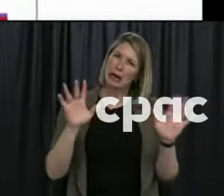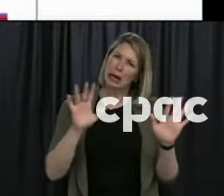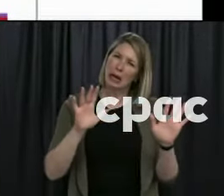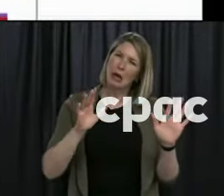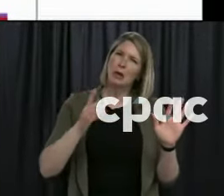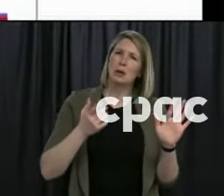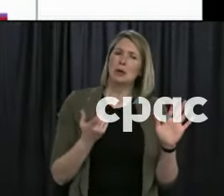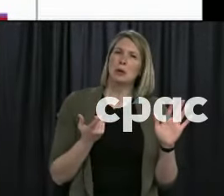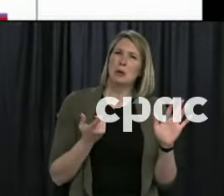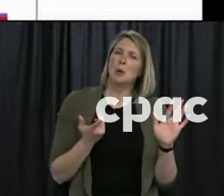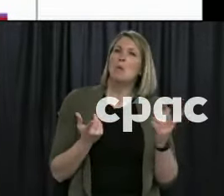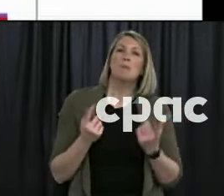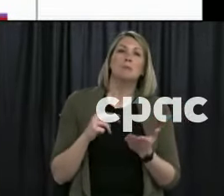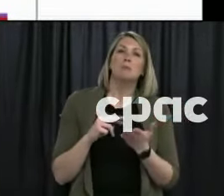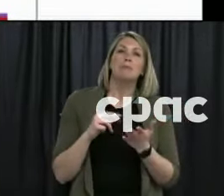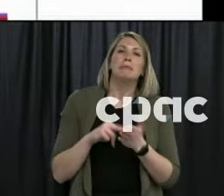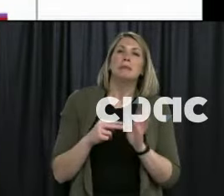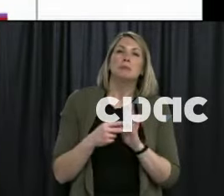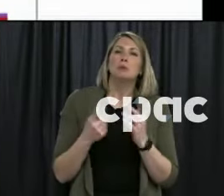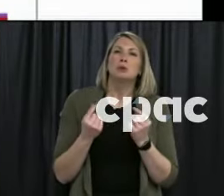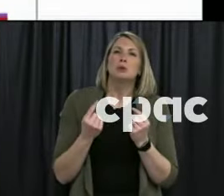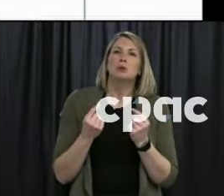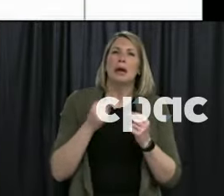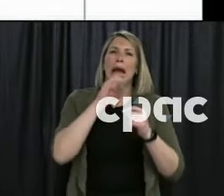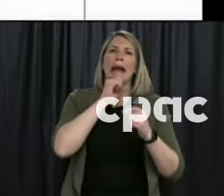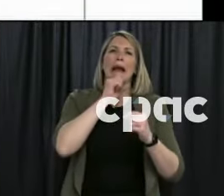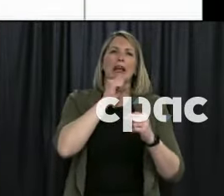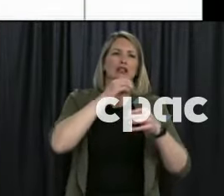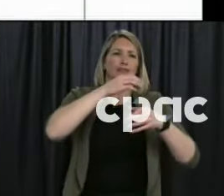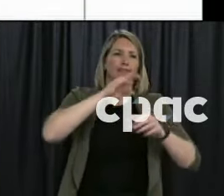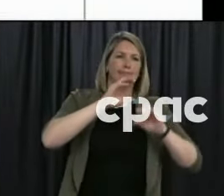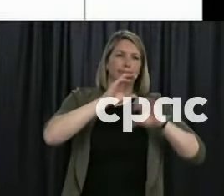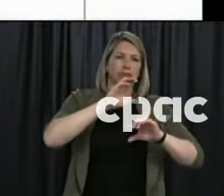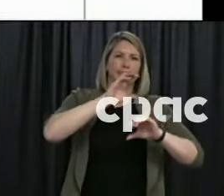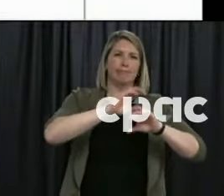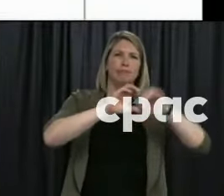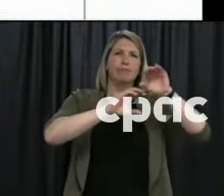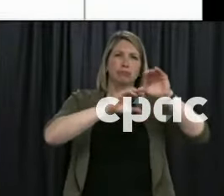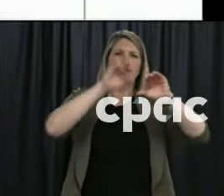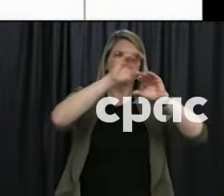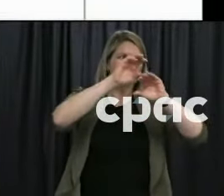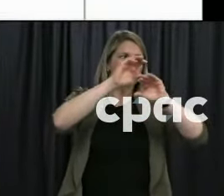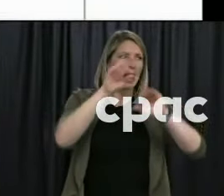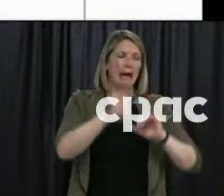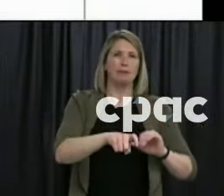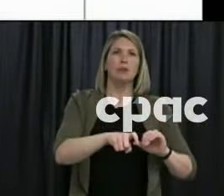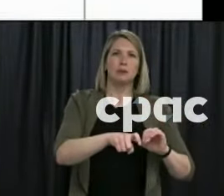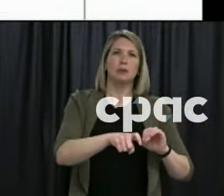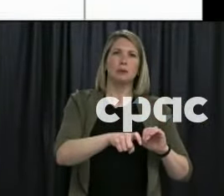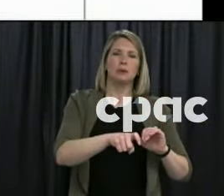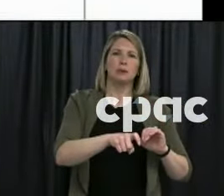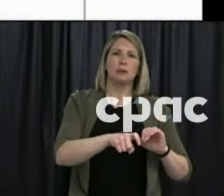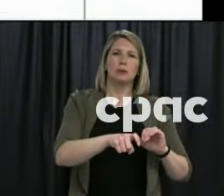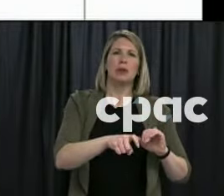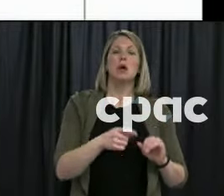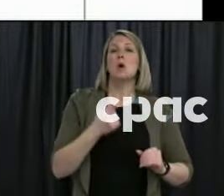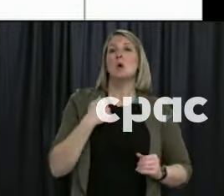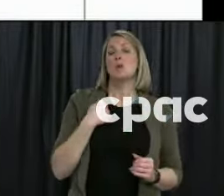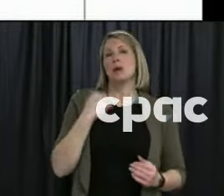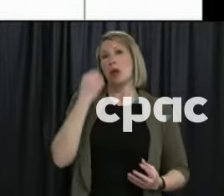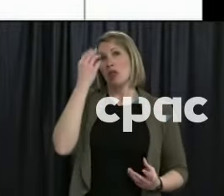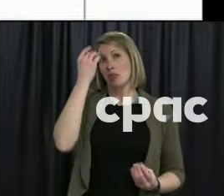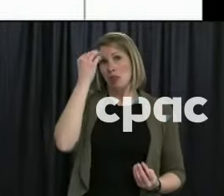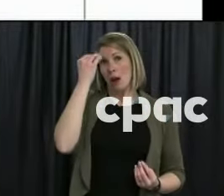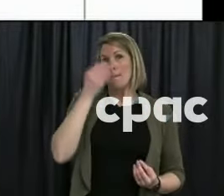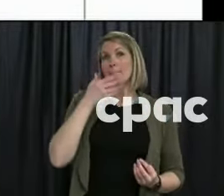anchor it. So in the subsequent modeling, the best way we thought to anchor this was using the known symptom onset